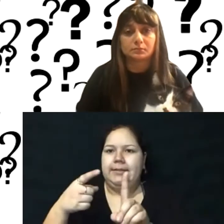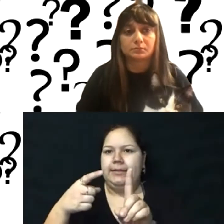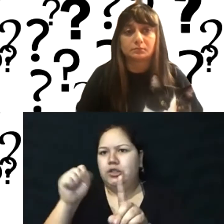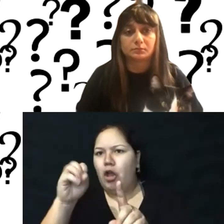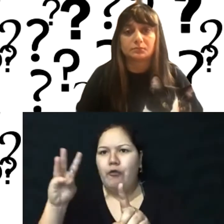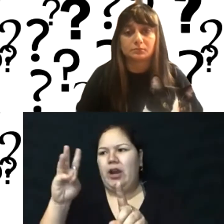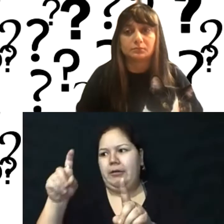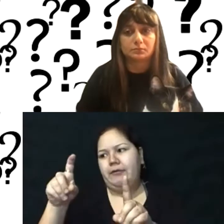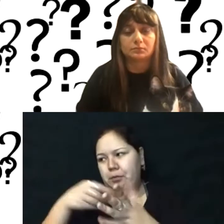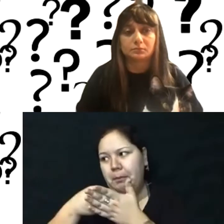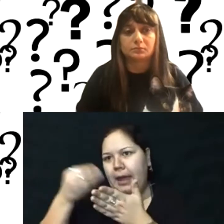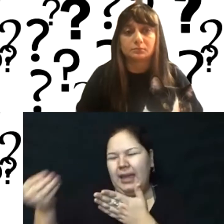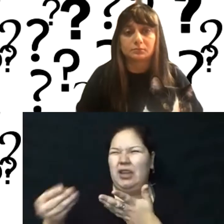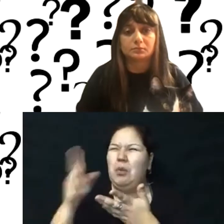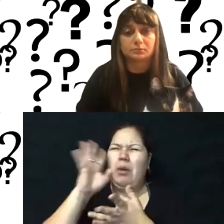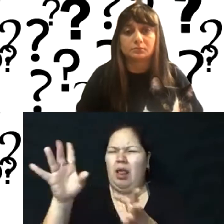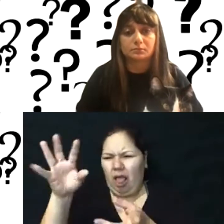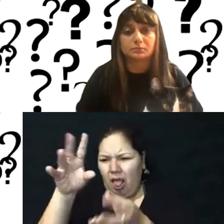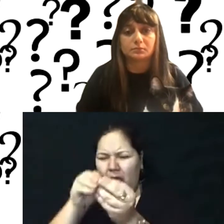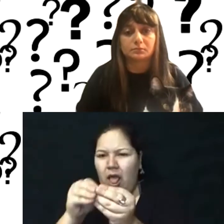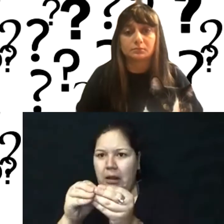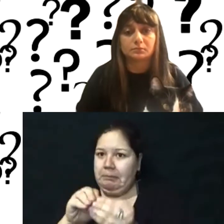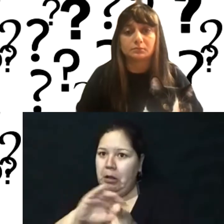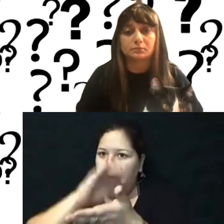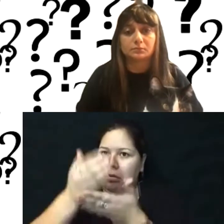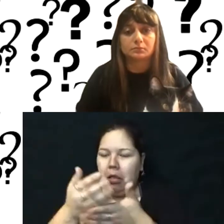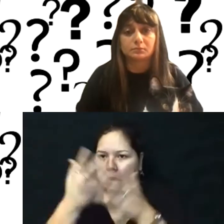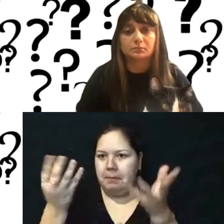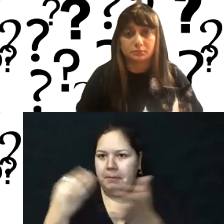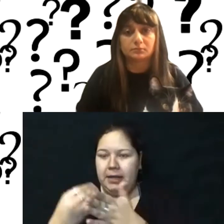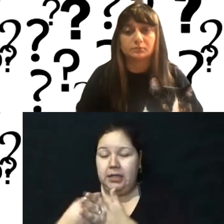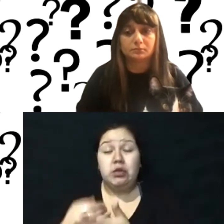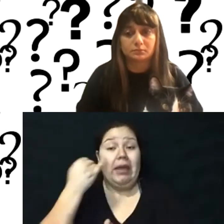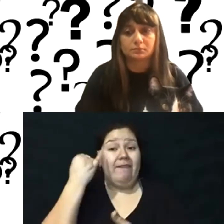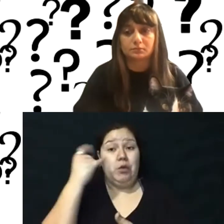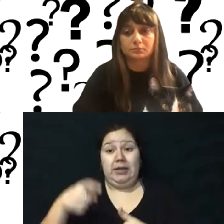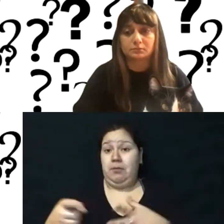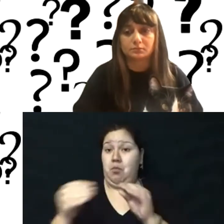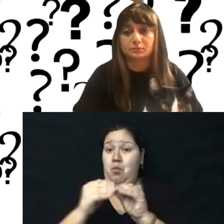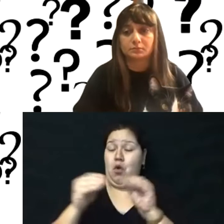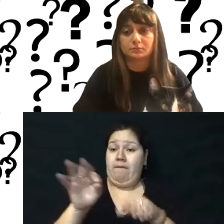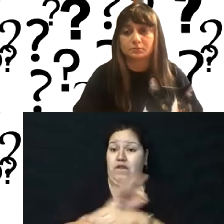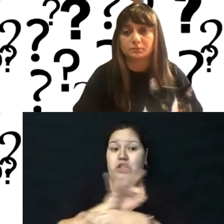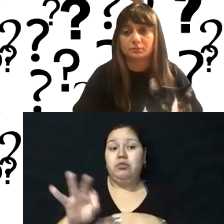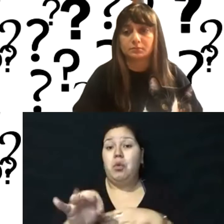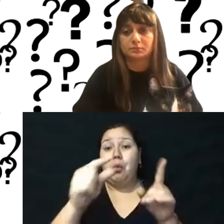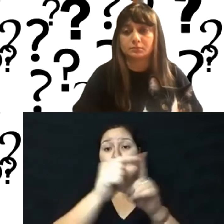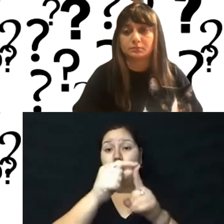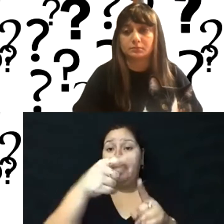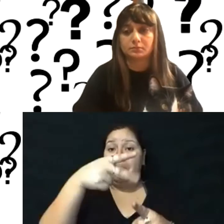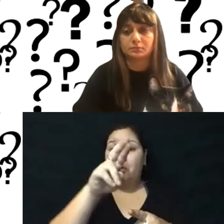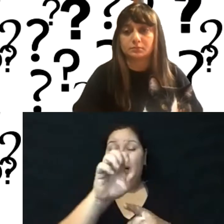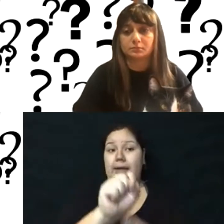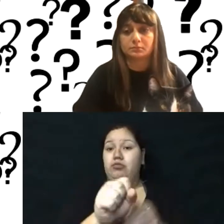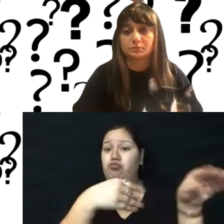will start to add up. So if you need more functionality, WordPress is more flexible. Um, if you're just looking at a really basic aspect,